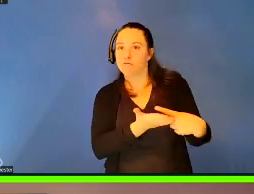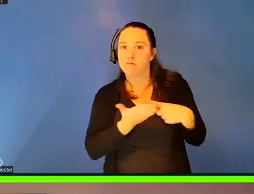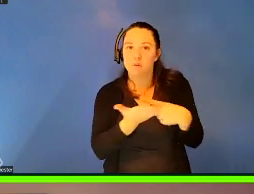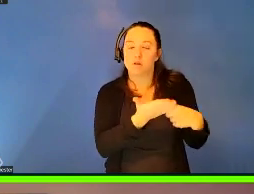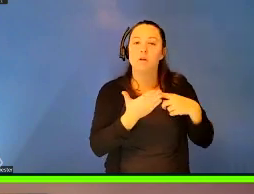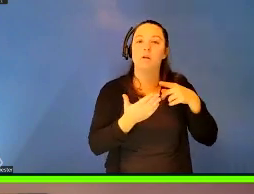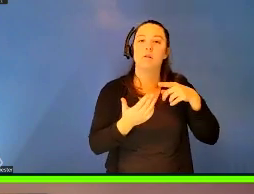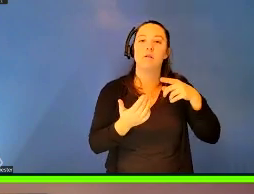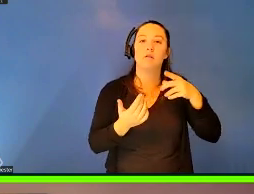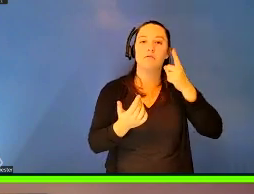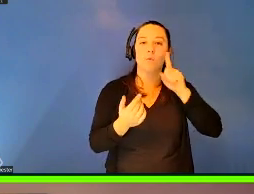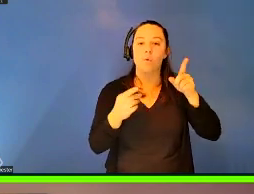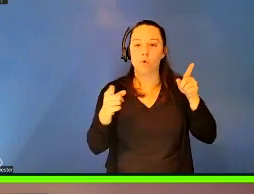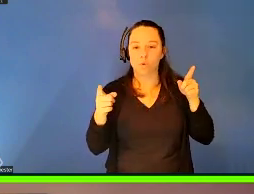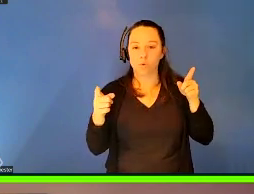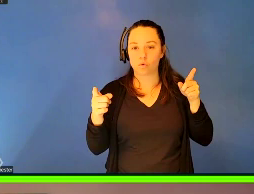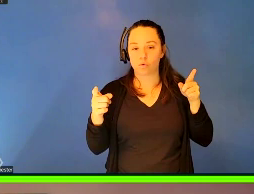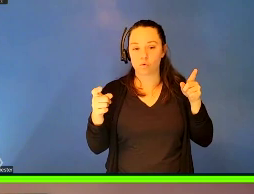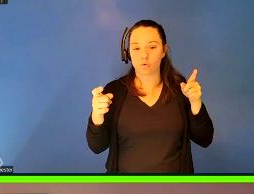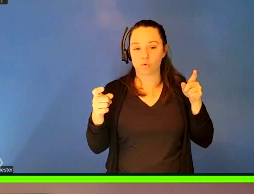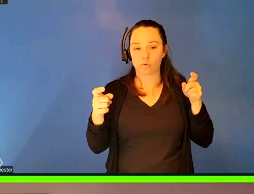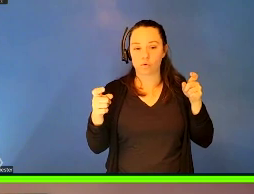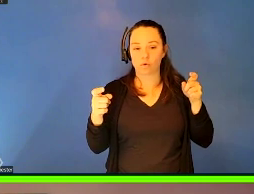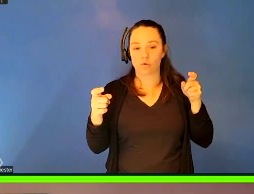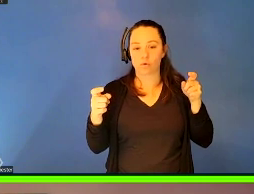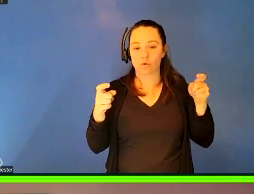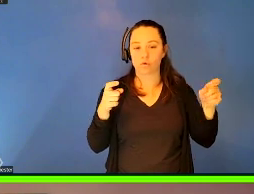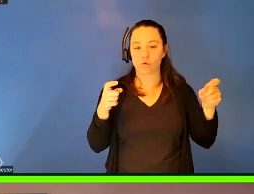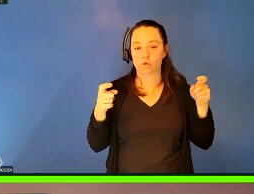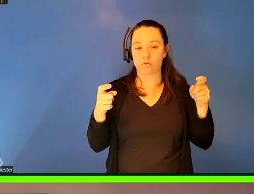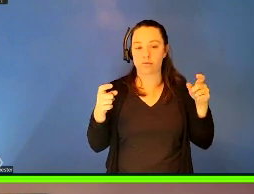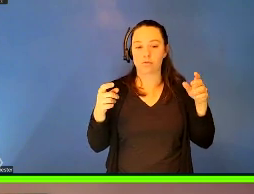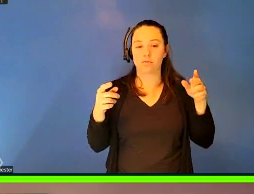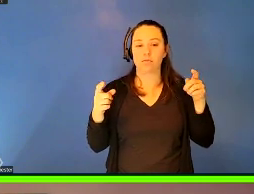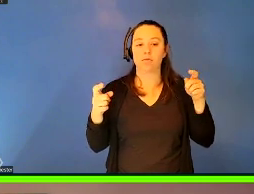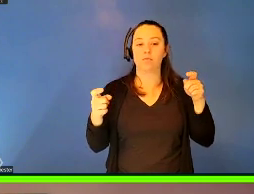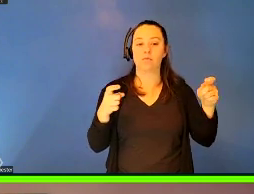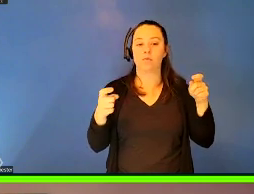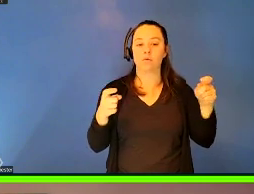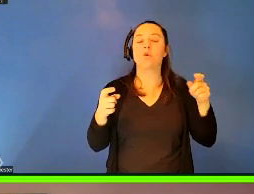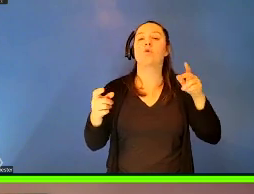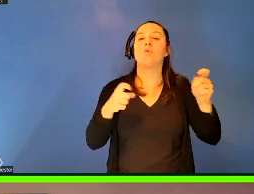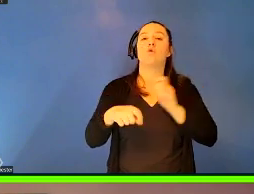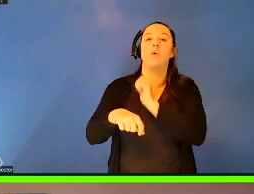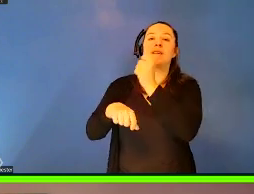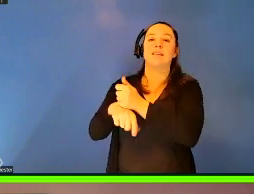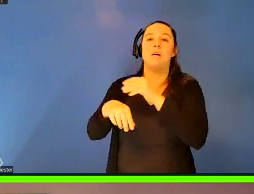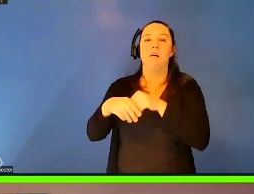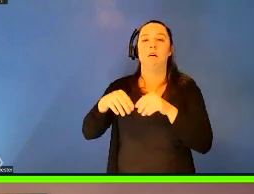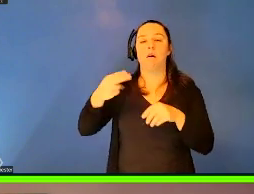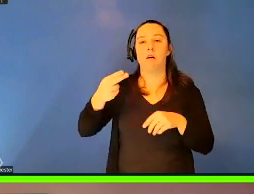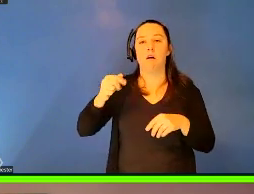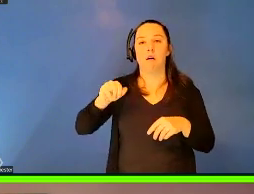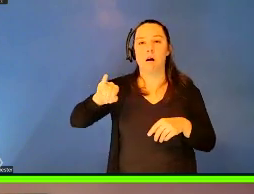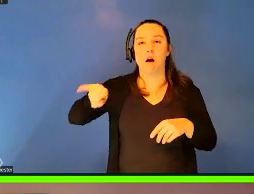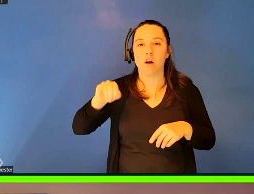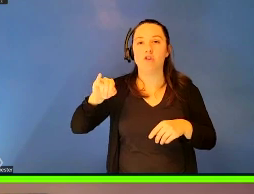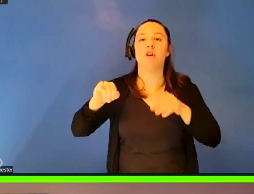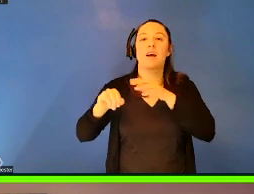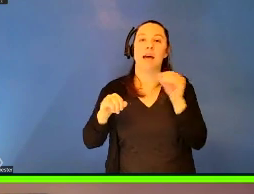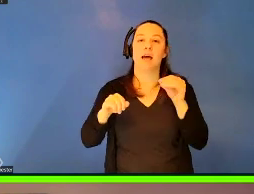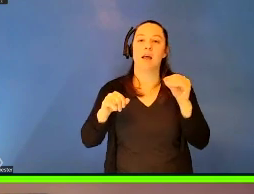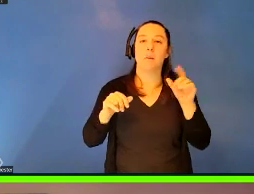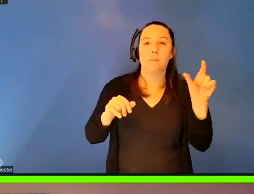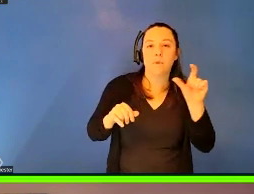of, set upon the Hajj and for Muslim pilgrims traveling through the Suez Canal. And